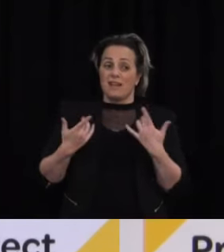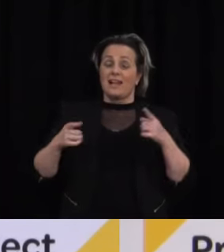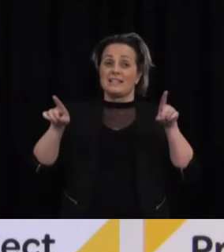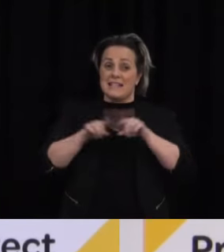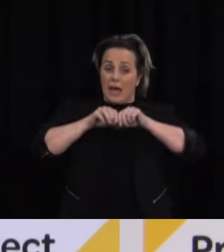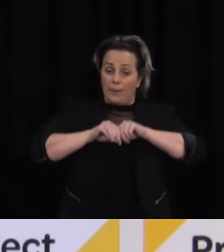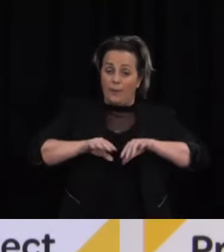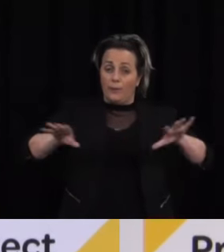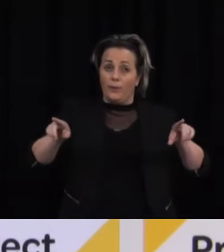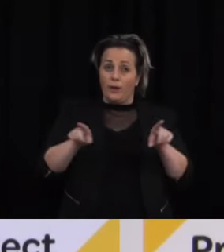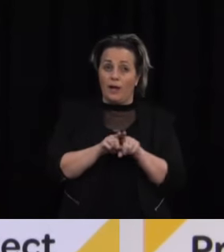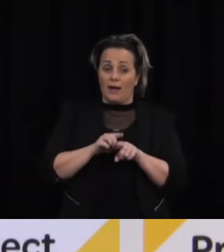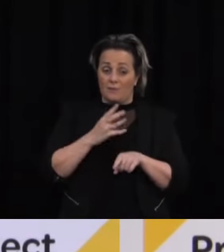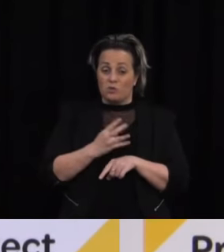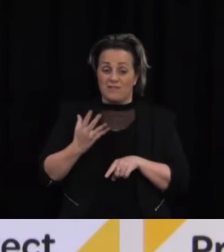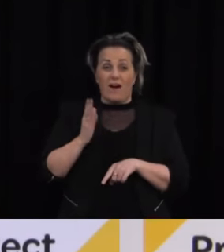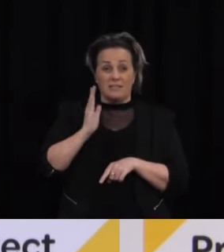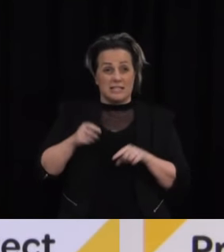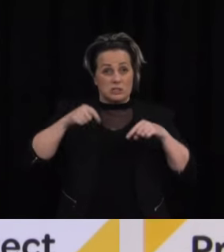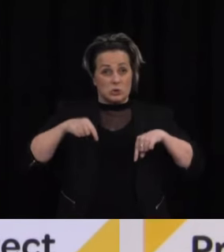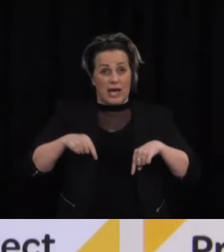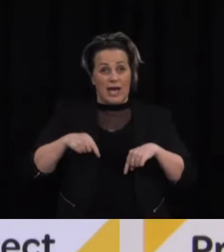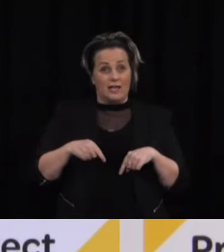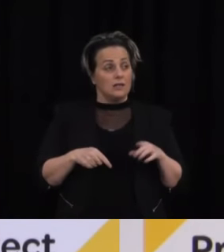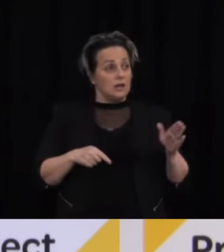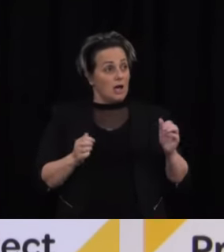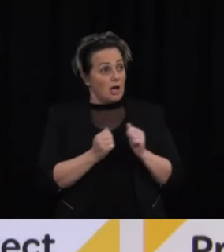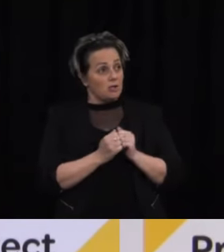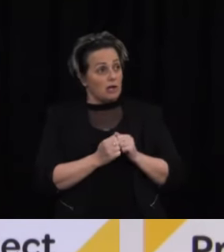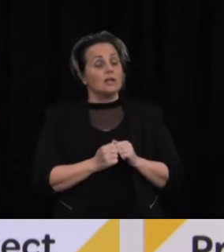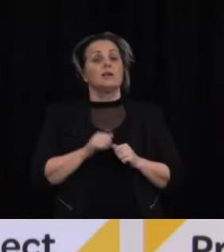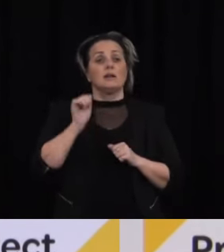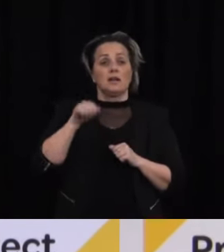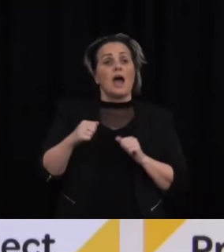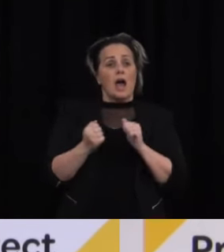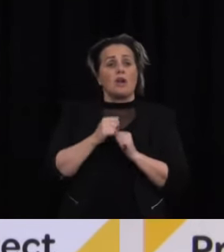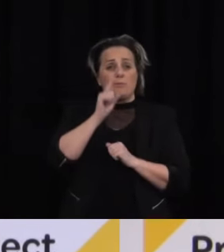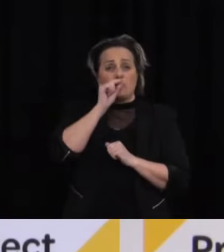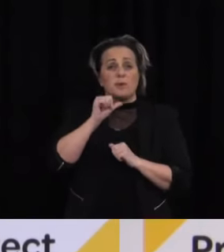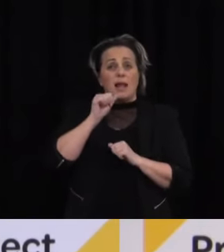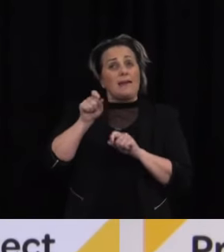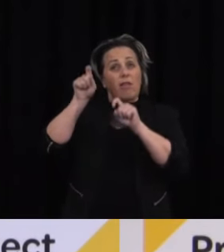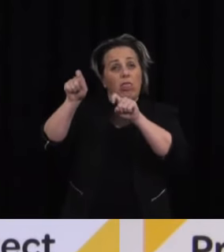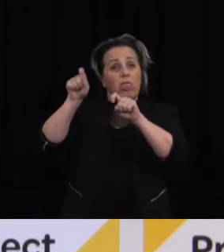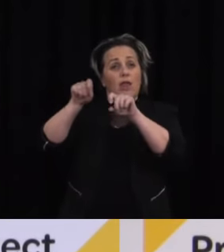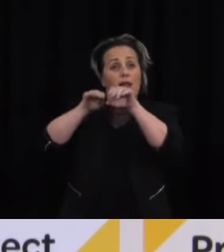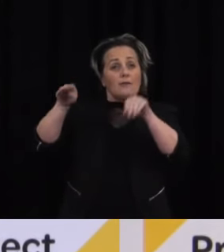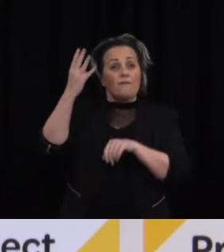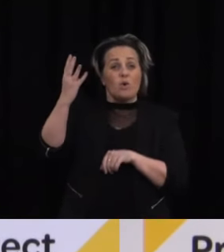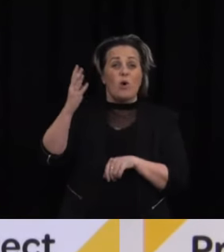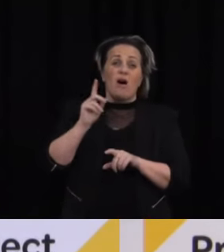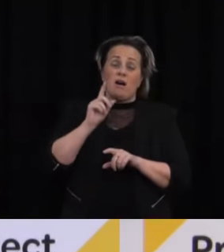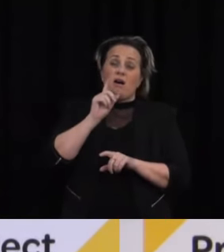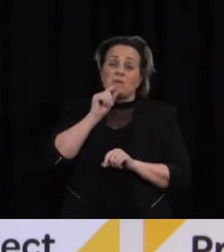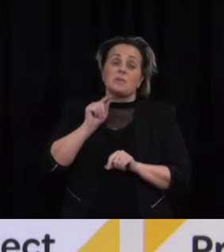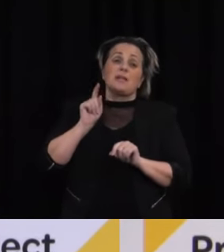Possibly Do you agree with that? I agree possibly and it goes to the nature of as I said yesterday there